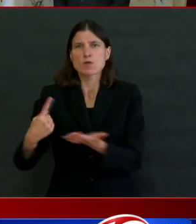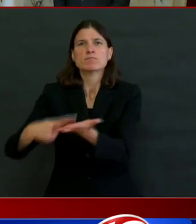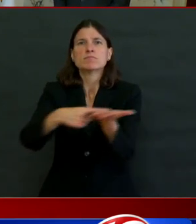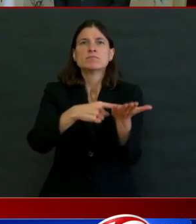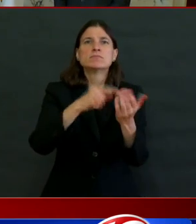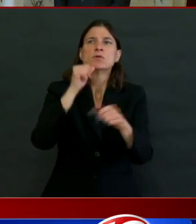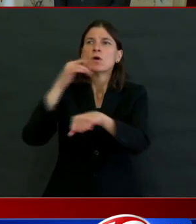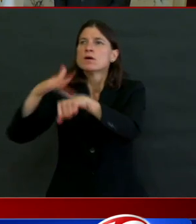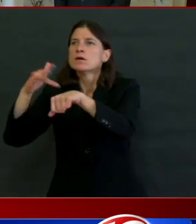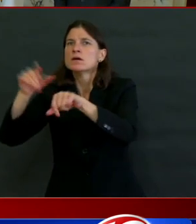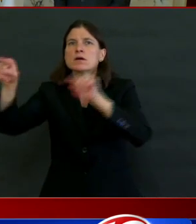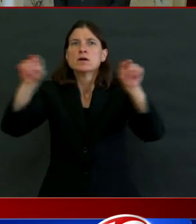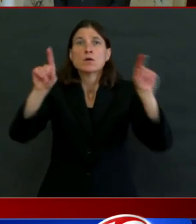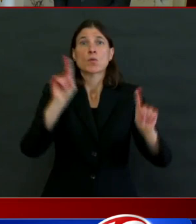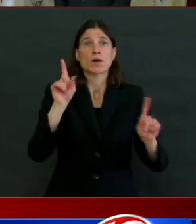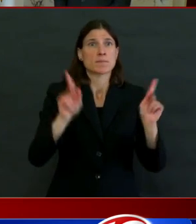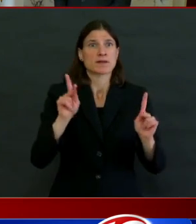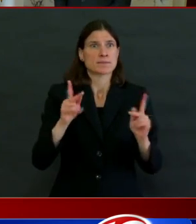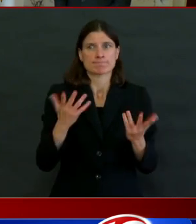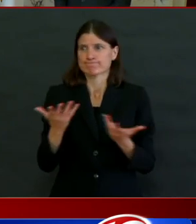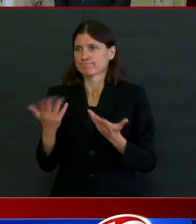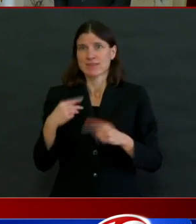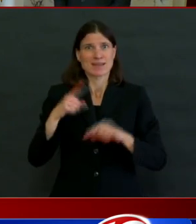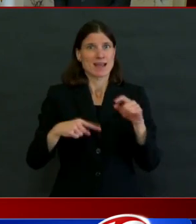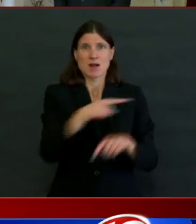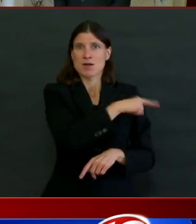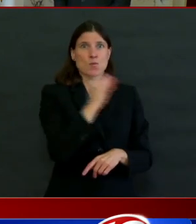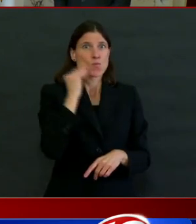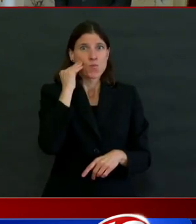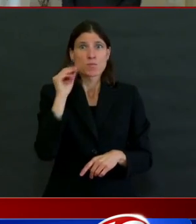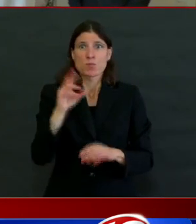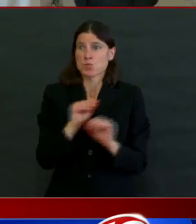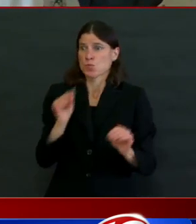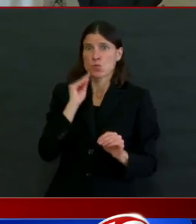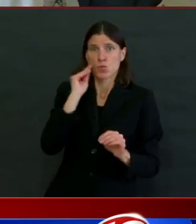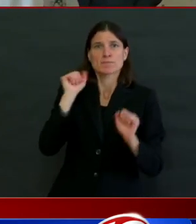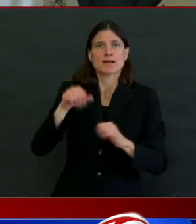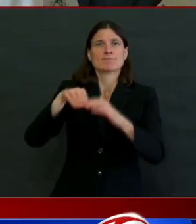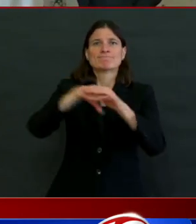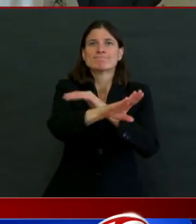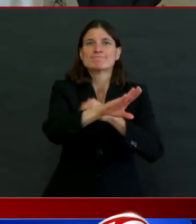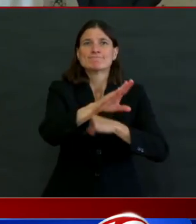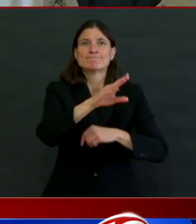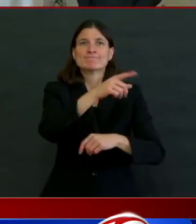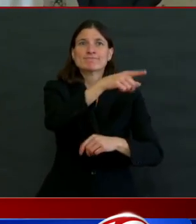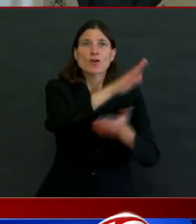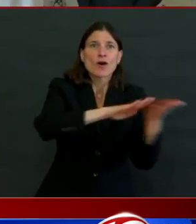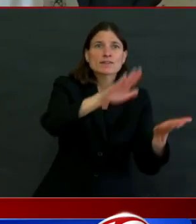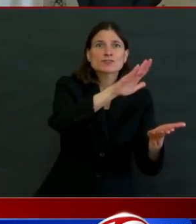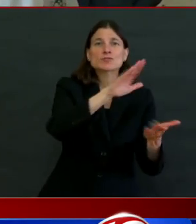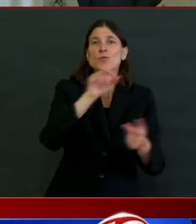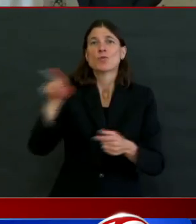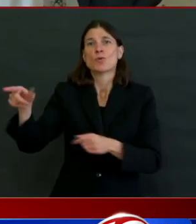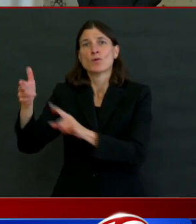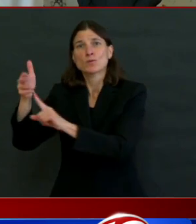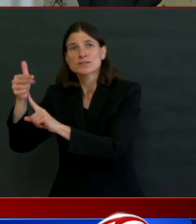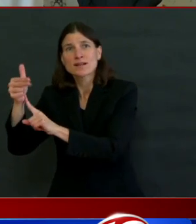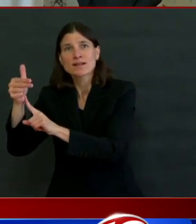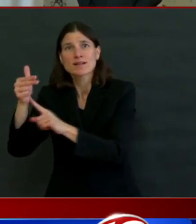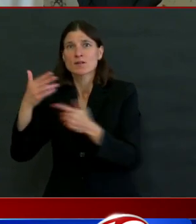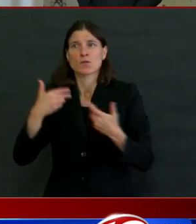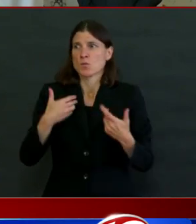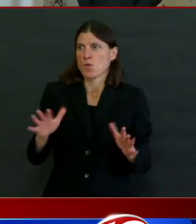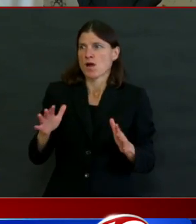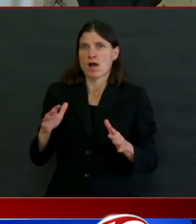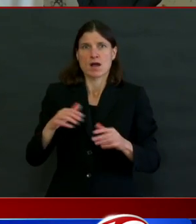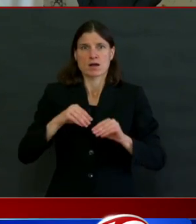and you don't want to go home because you don't want to expose everybody in your home to the virus or